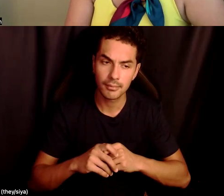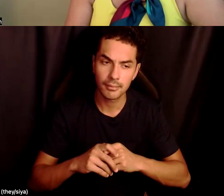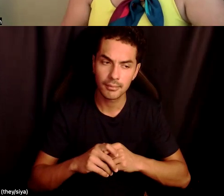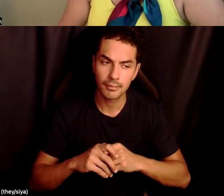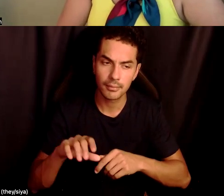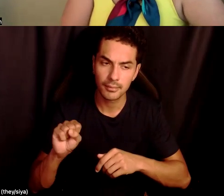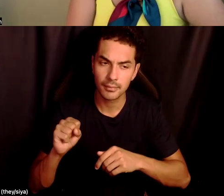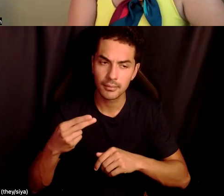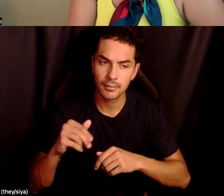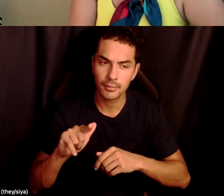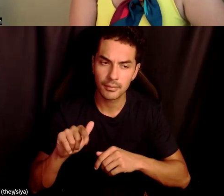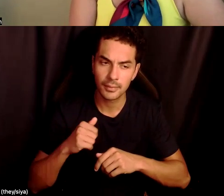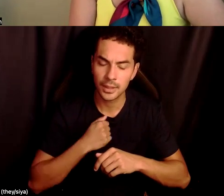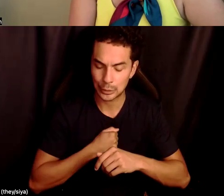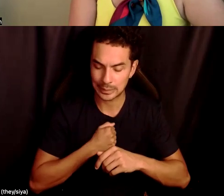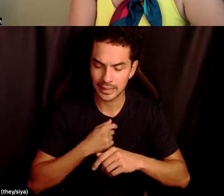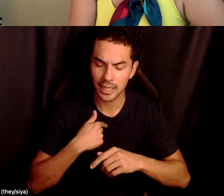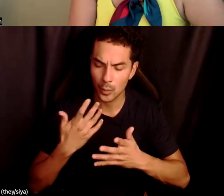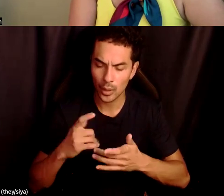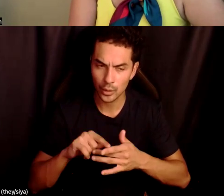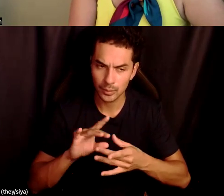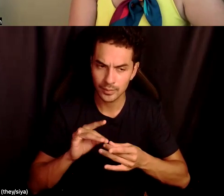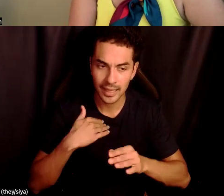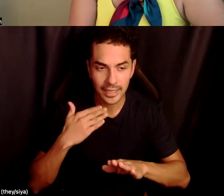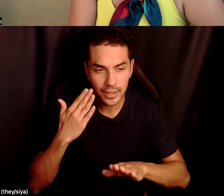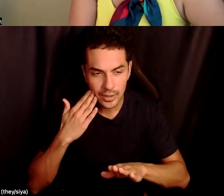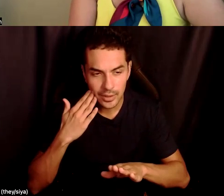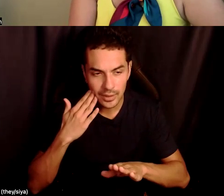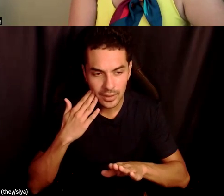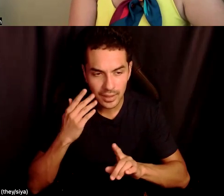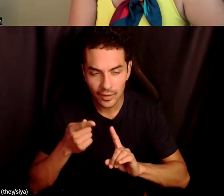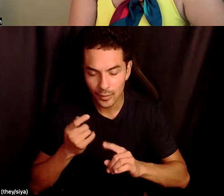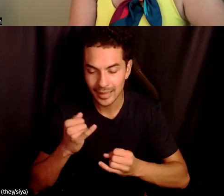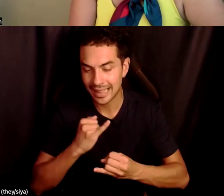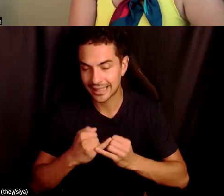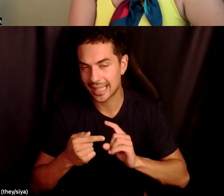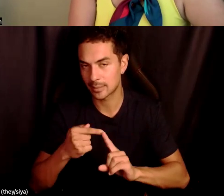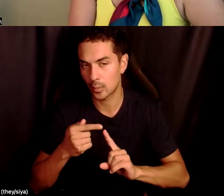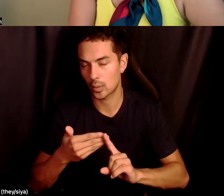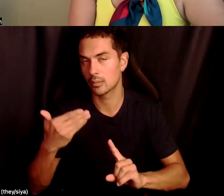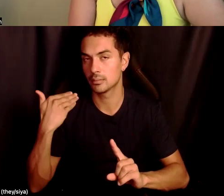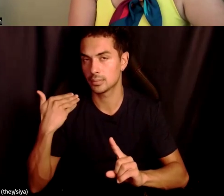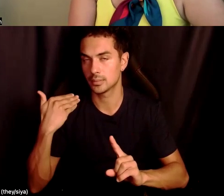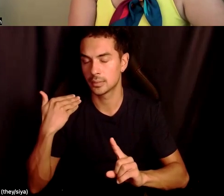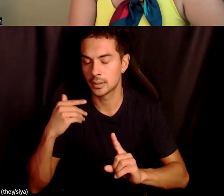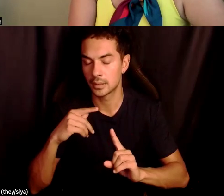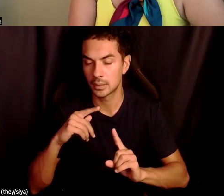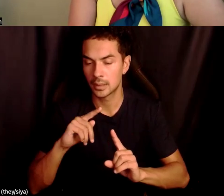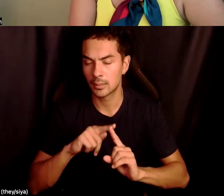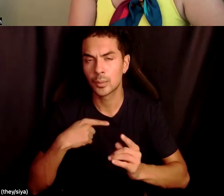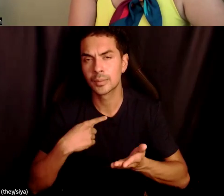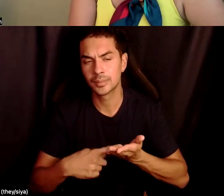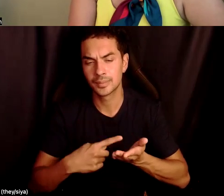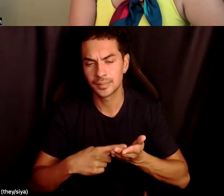I, um, sorry. I also wanted to, I know it's, well, just from the last point too, but, um, you know, when we talked about